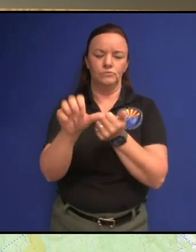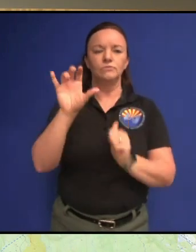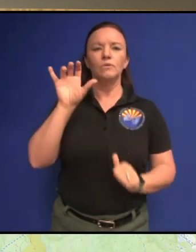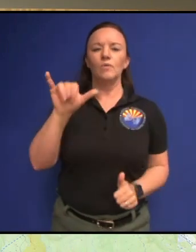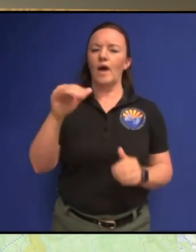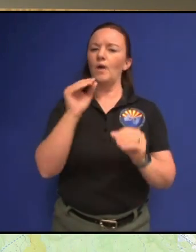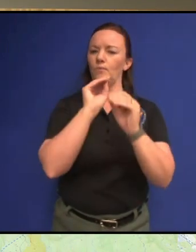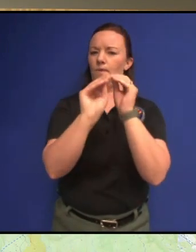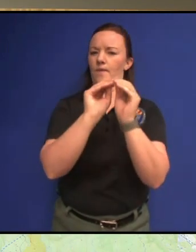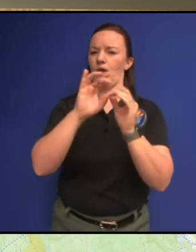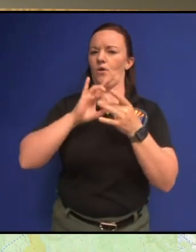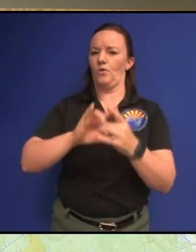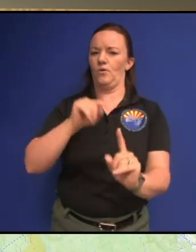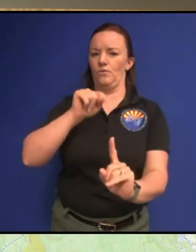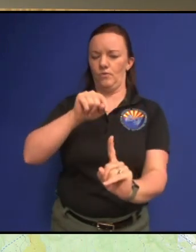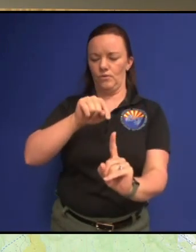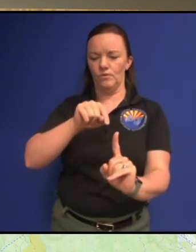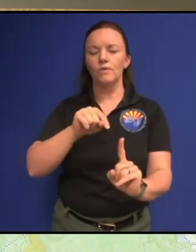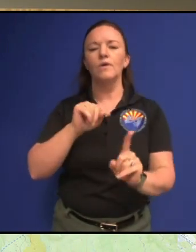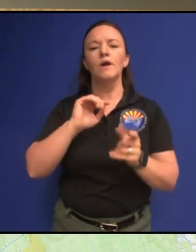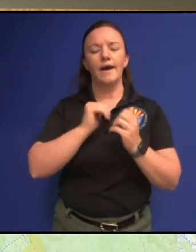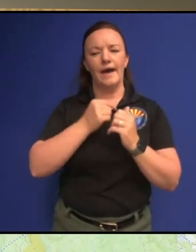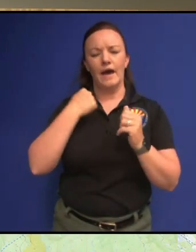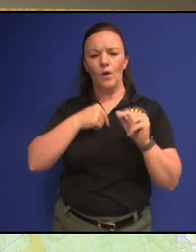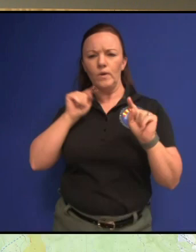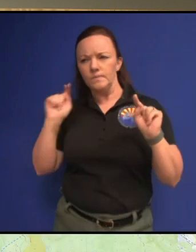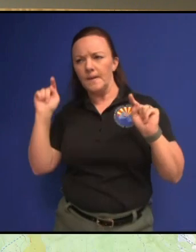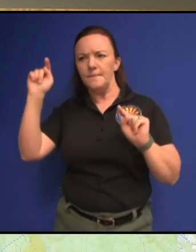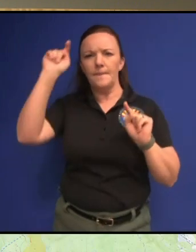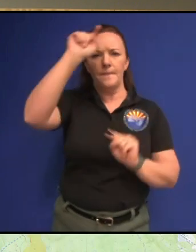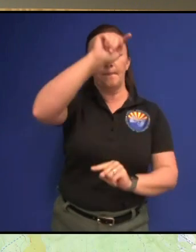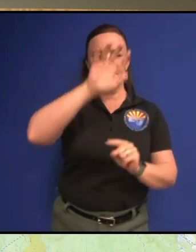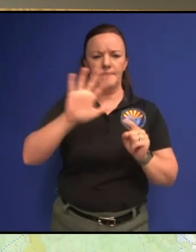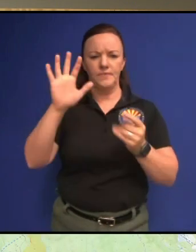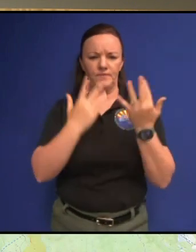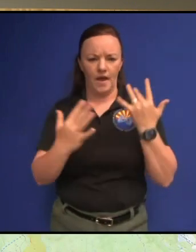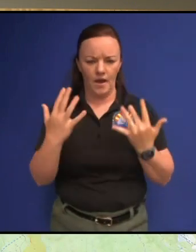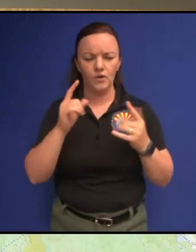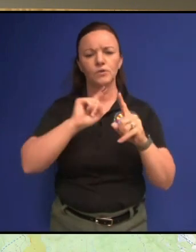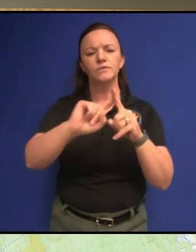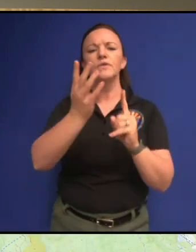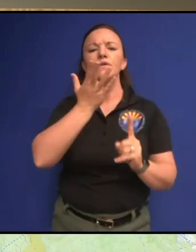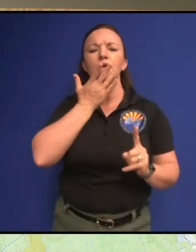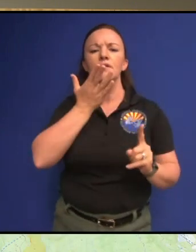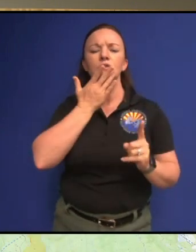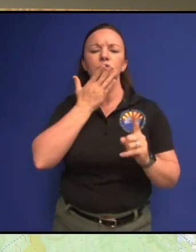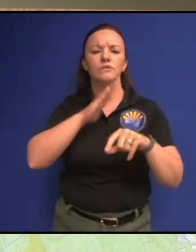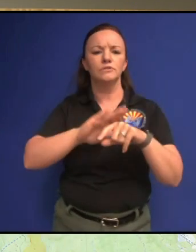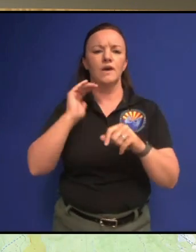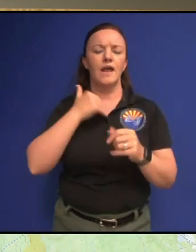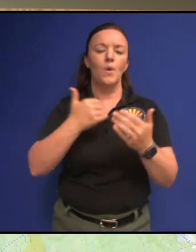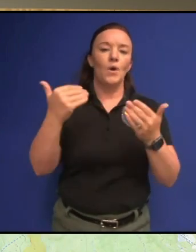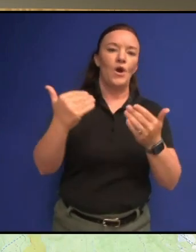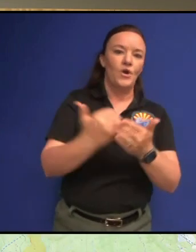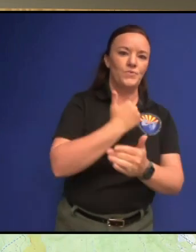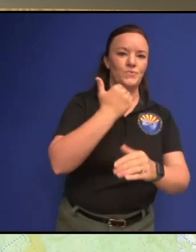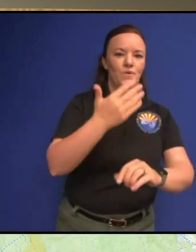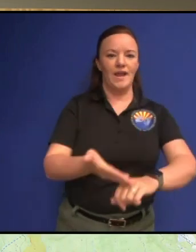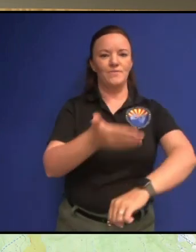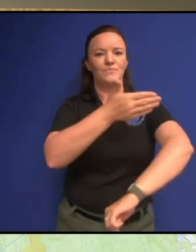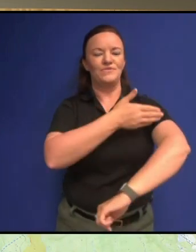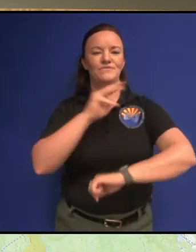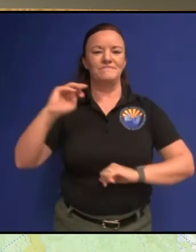and how we're progressing around the fire and what the different colors on our on our new our new and improved map look like